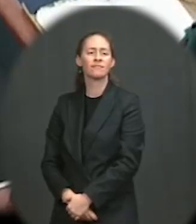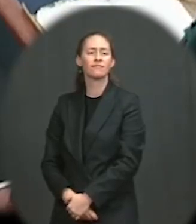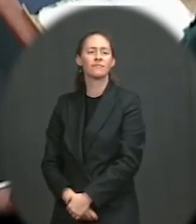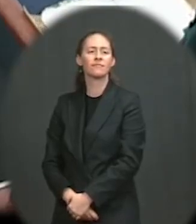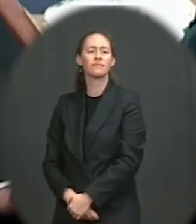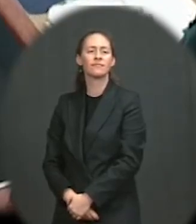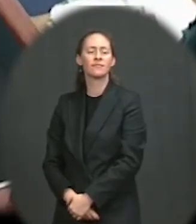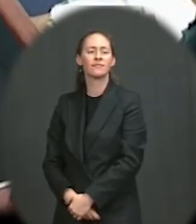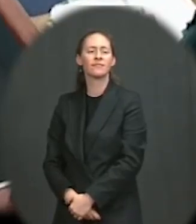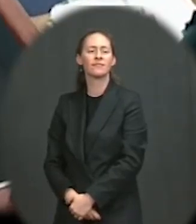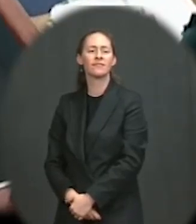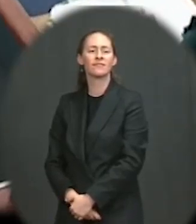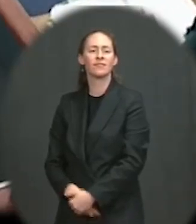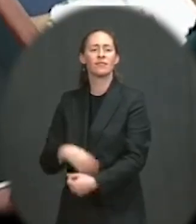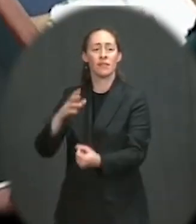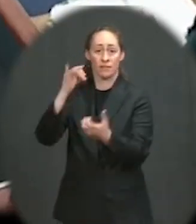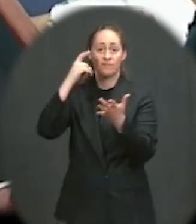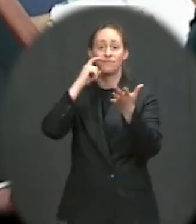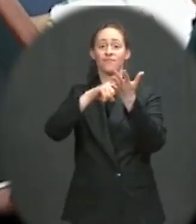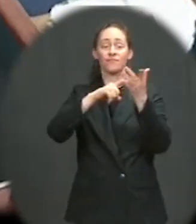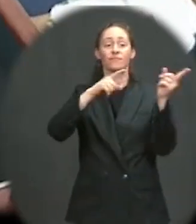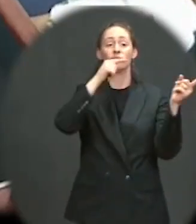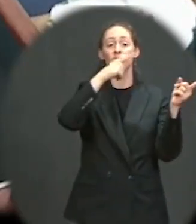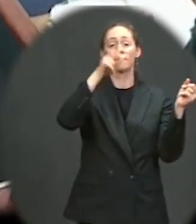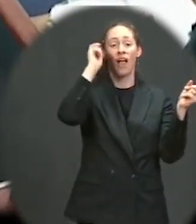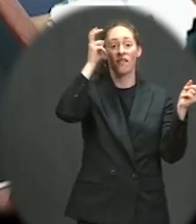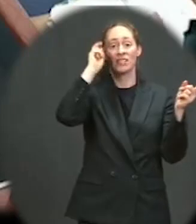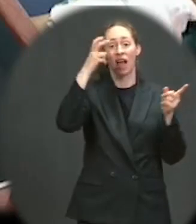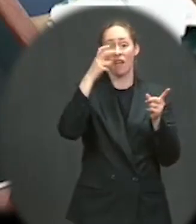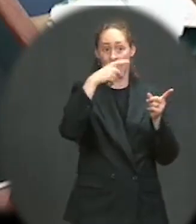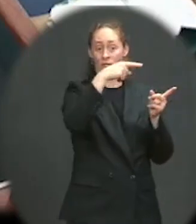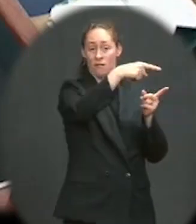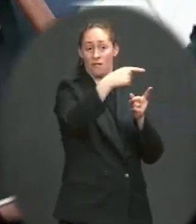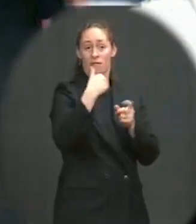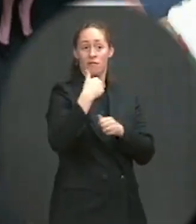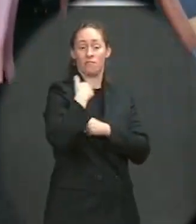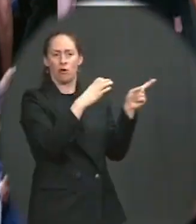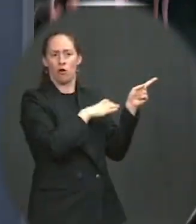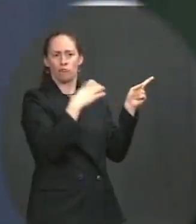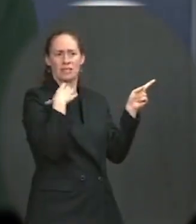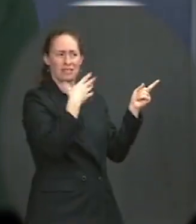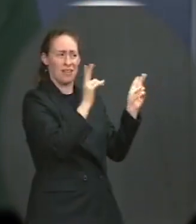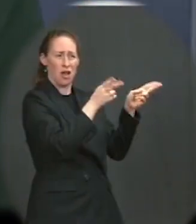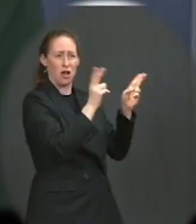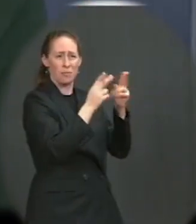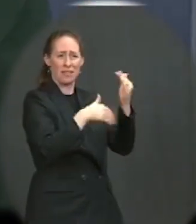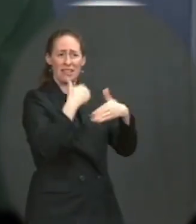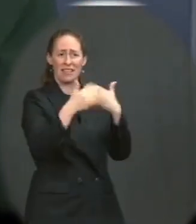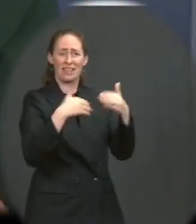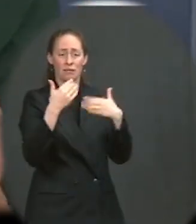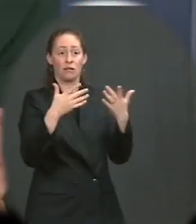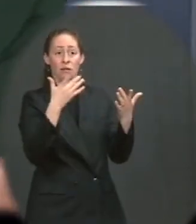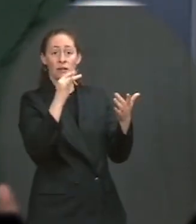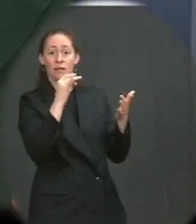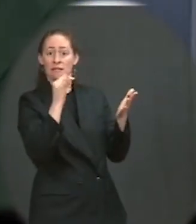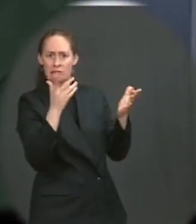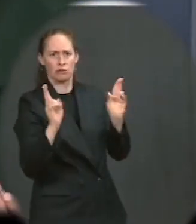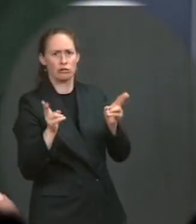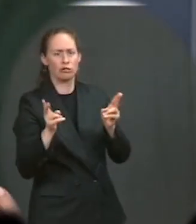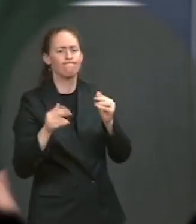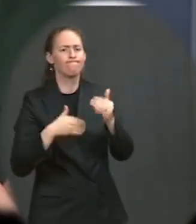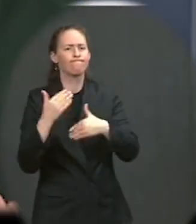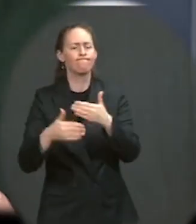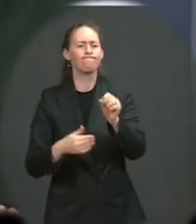also factor into speeding up an evacuation, especially for Afghans who helped the U.S.? And we're doing the kind of extensive